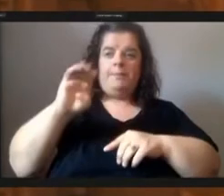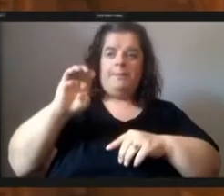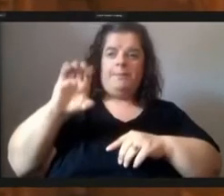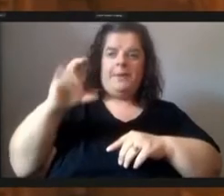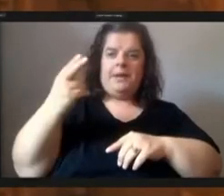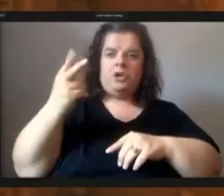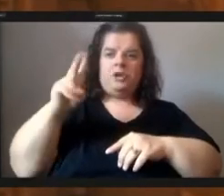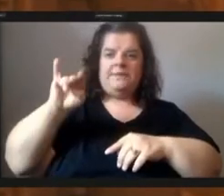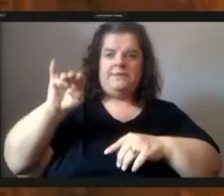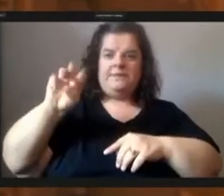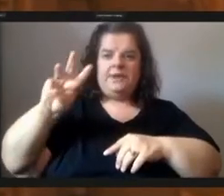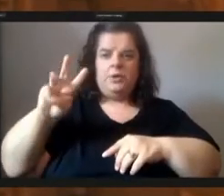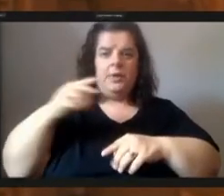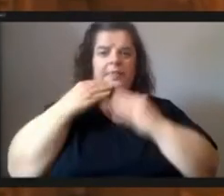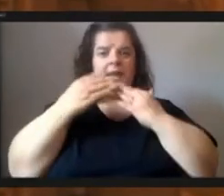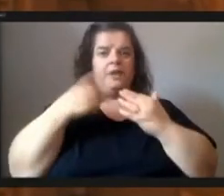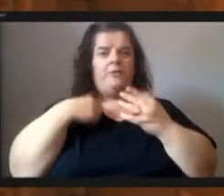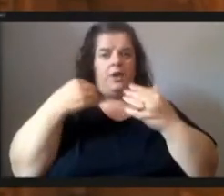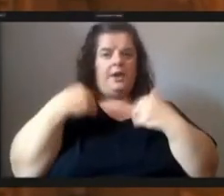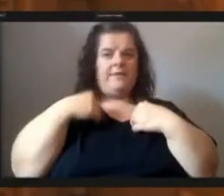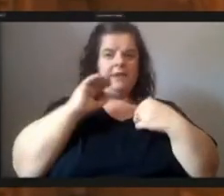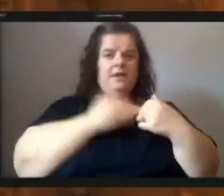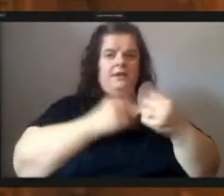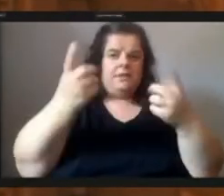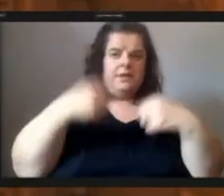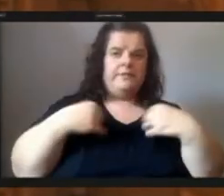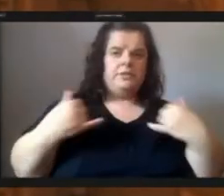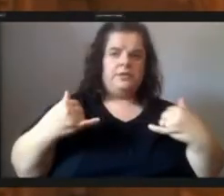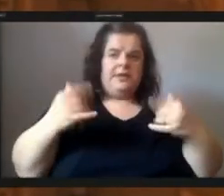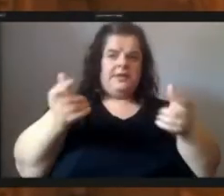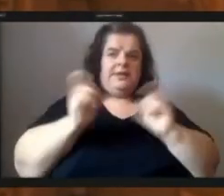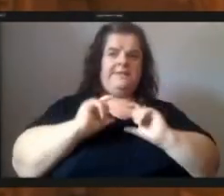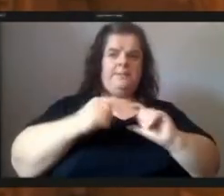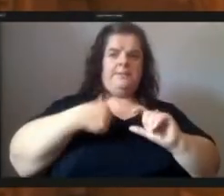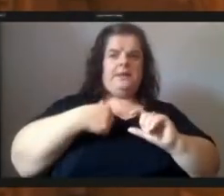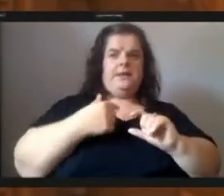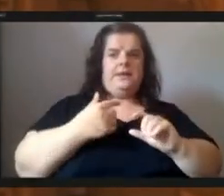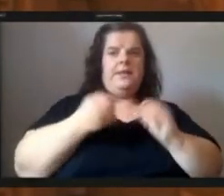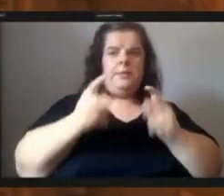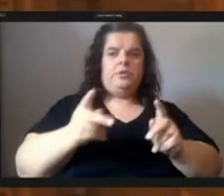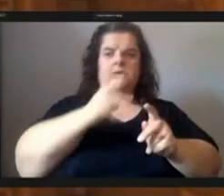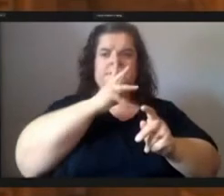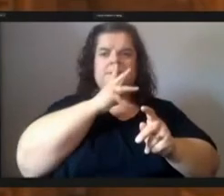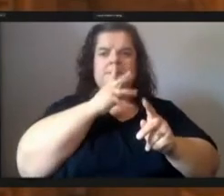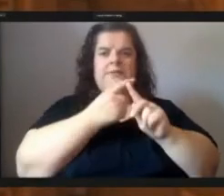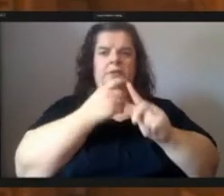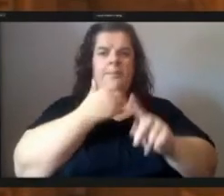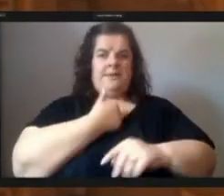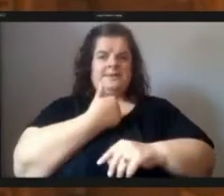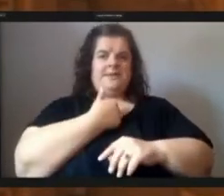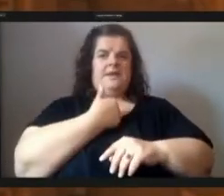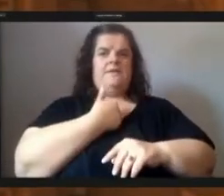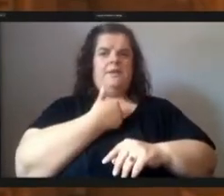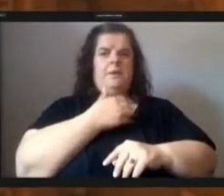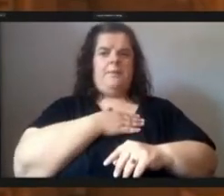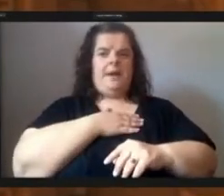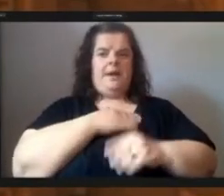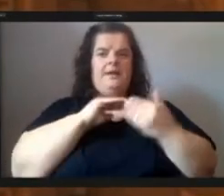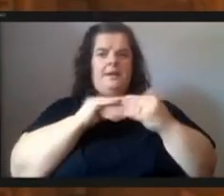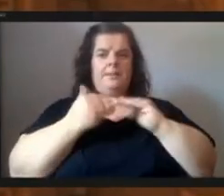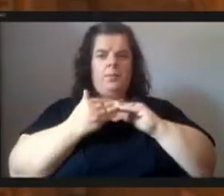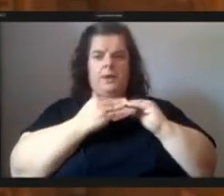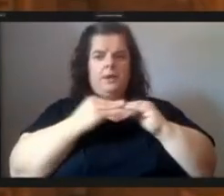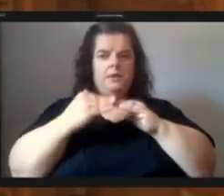you for having us here today and for giving me an opportunity to speak on behalf of myself and fellow community members